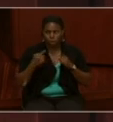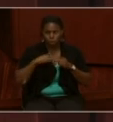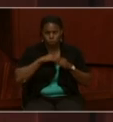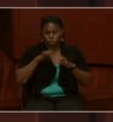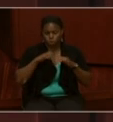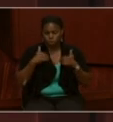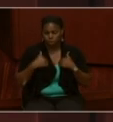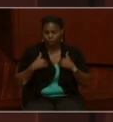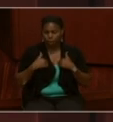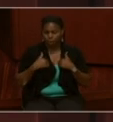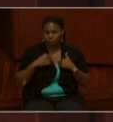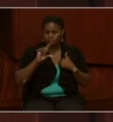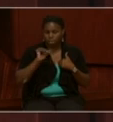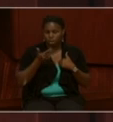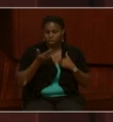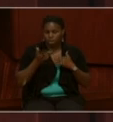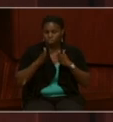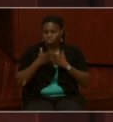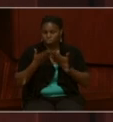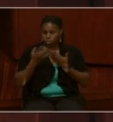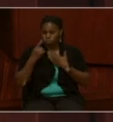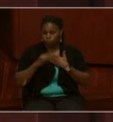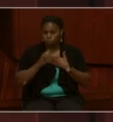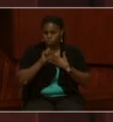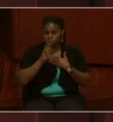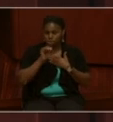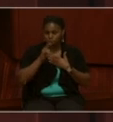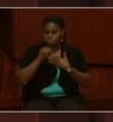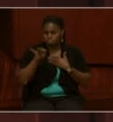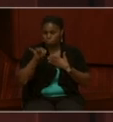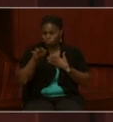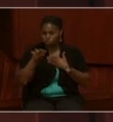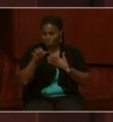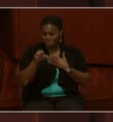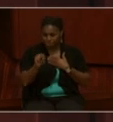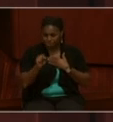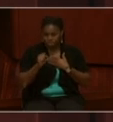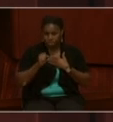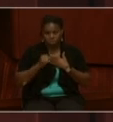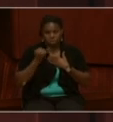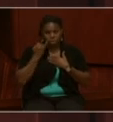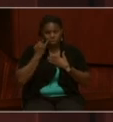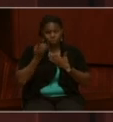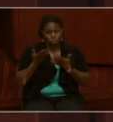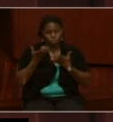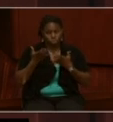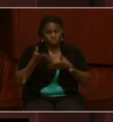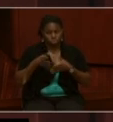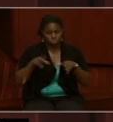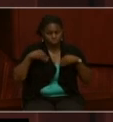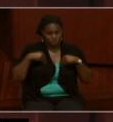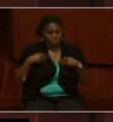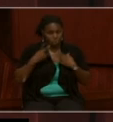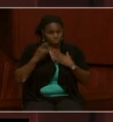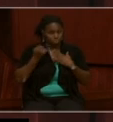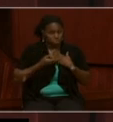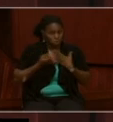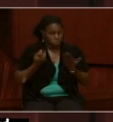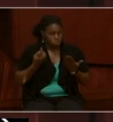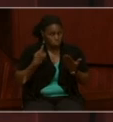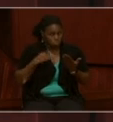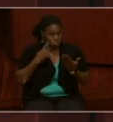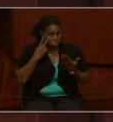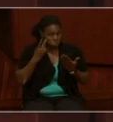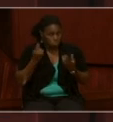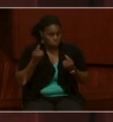for early submarines. And if anyone wants to take on a project, we can see what we can do to work with them.